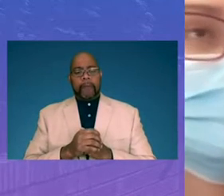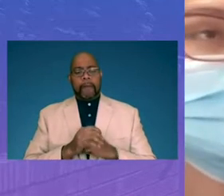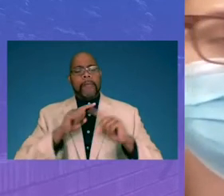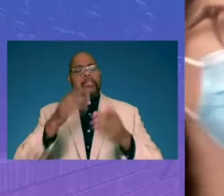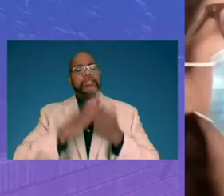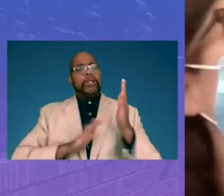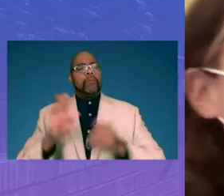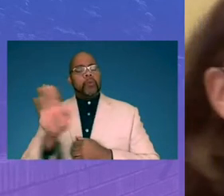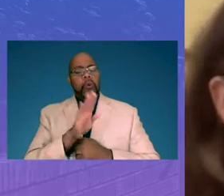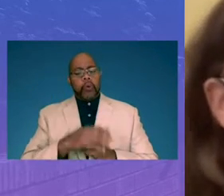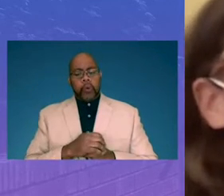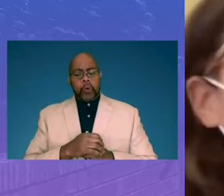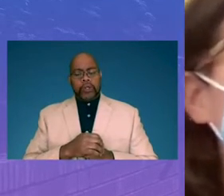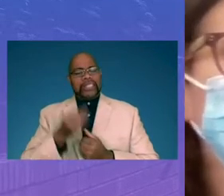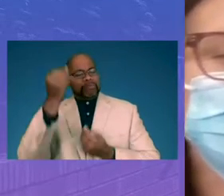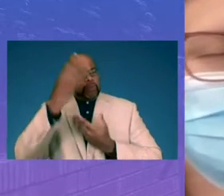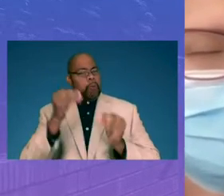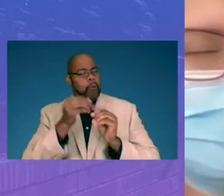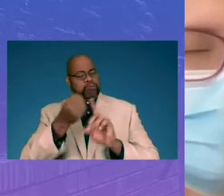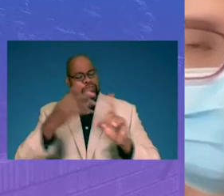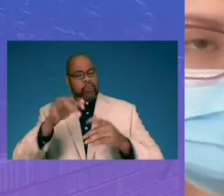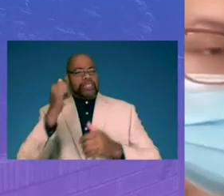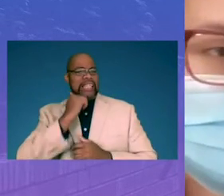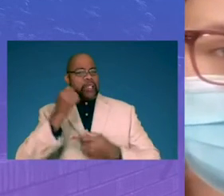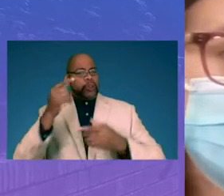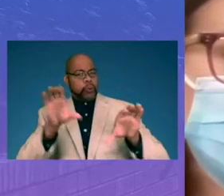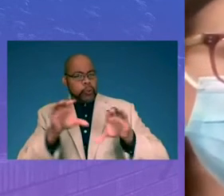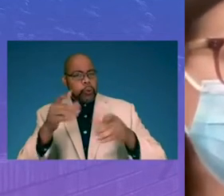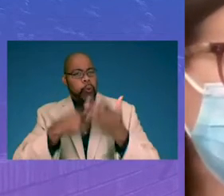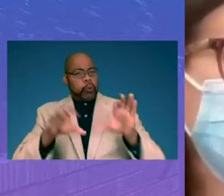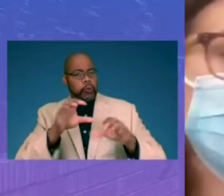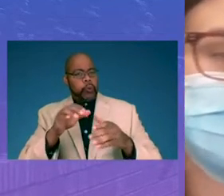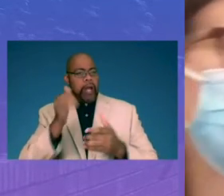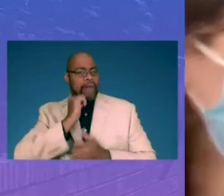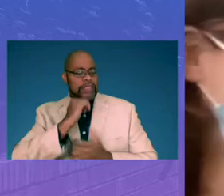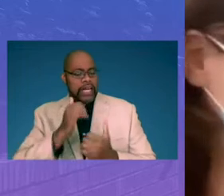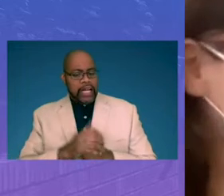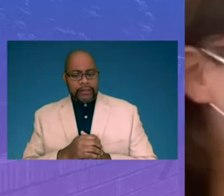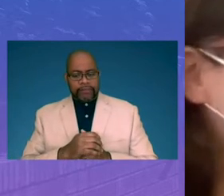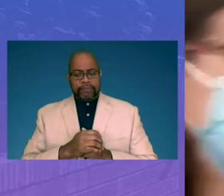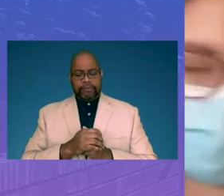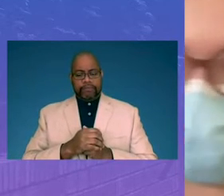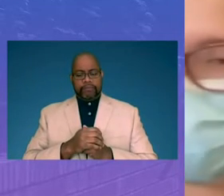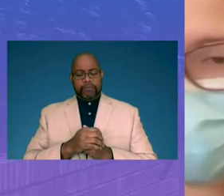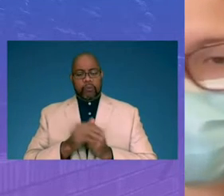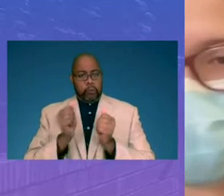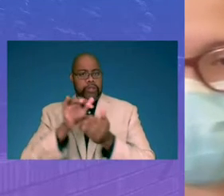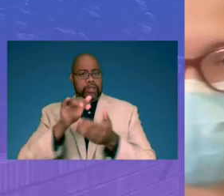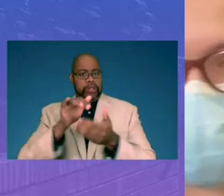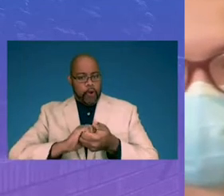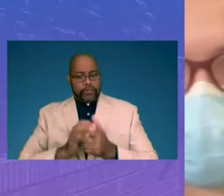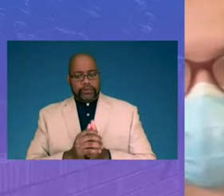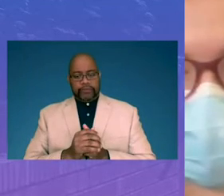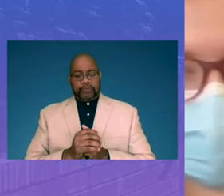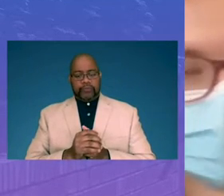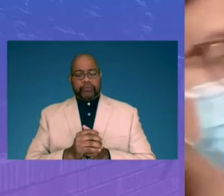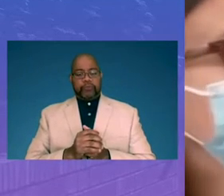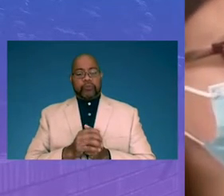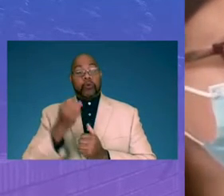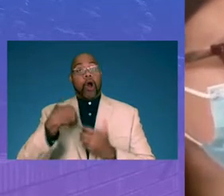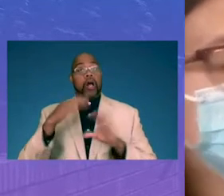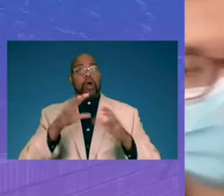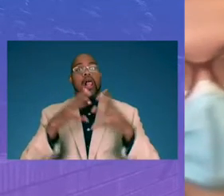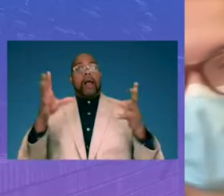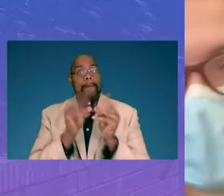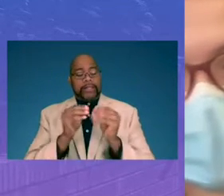your, tell us a little bit about like your daily duties. Like, what are you doing day in and day out vis-a-vis partners? So, I do a lot of meetings.